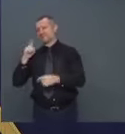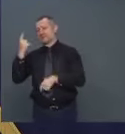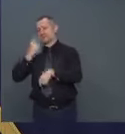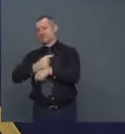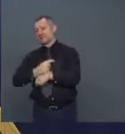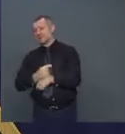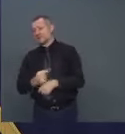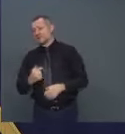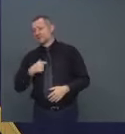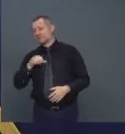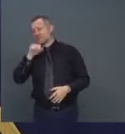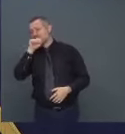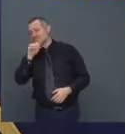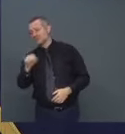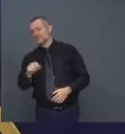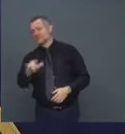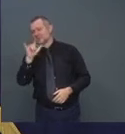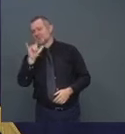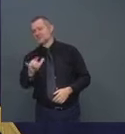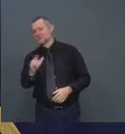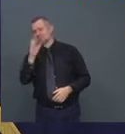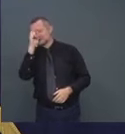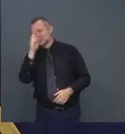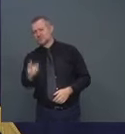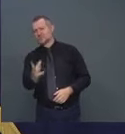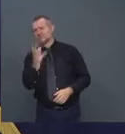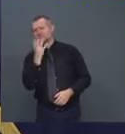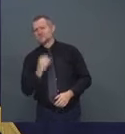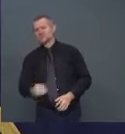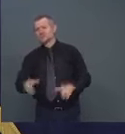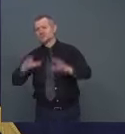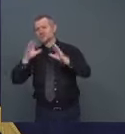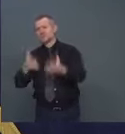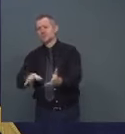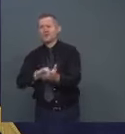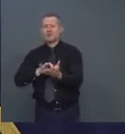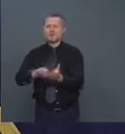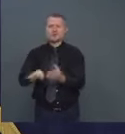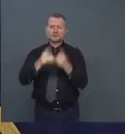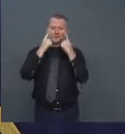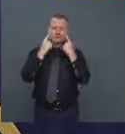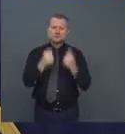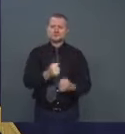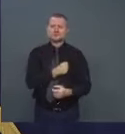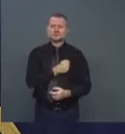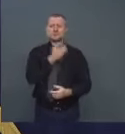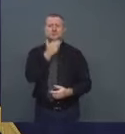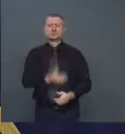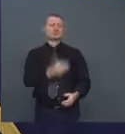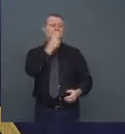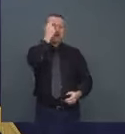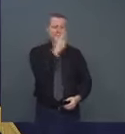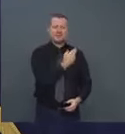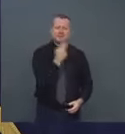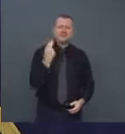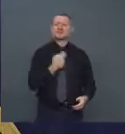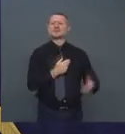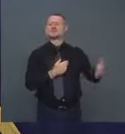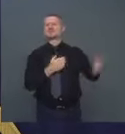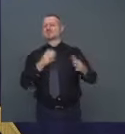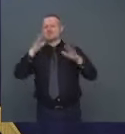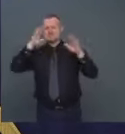and respect the Jewish community, the Orthodox community, the Catholic community, the Muslim community.